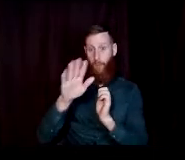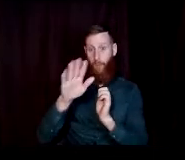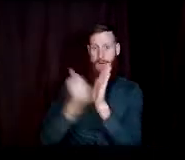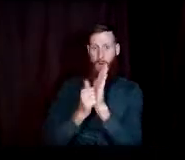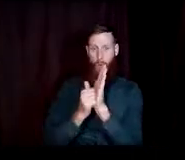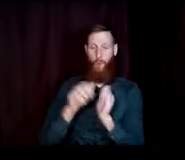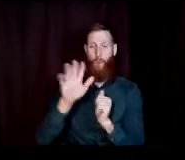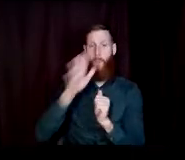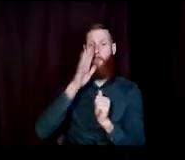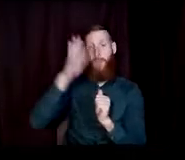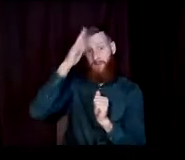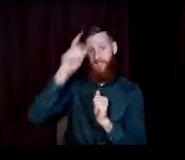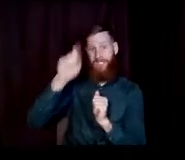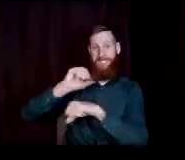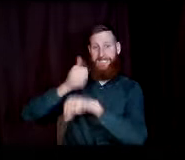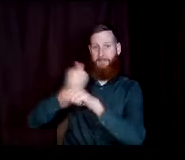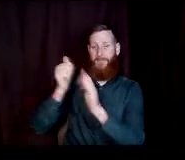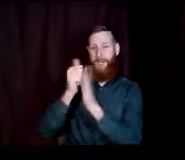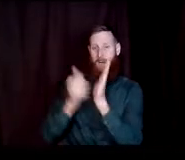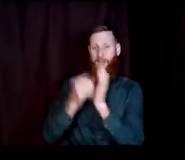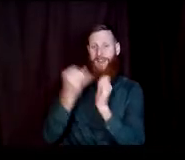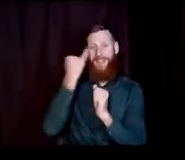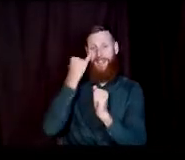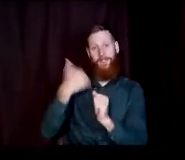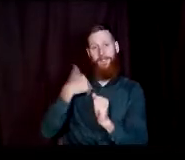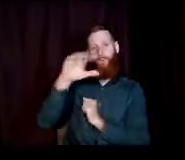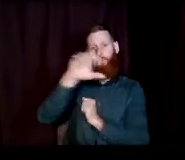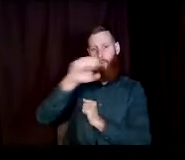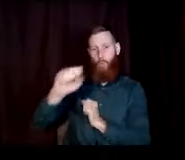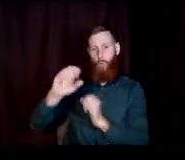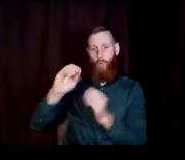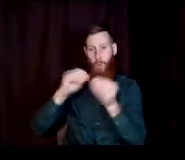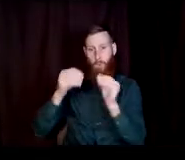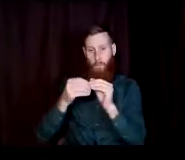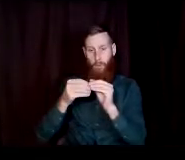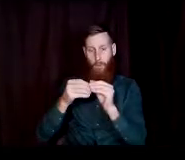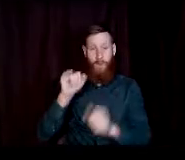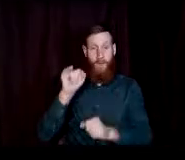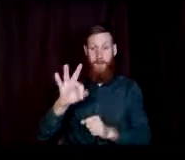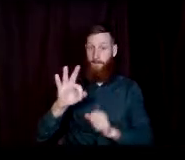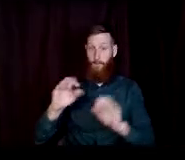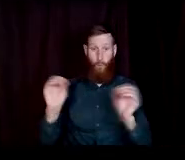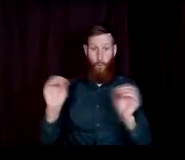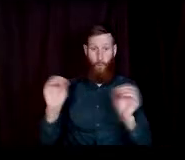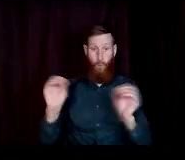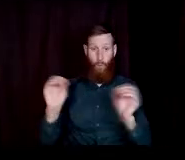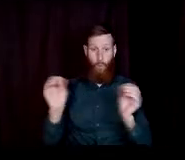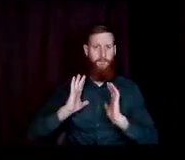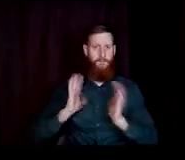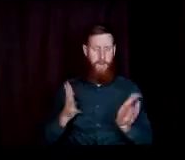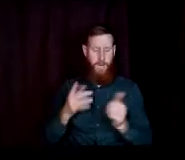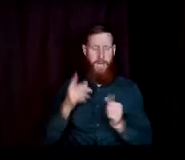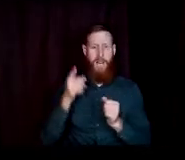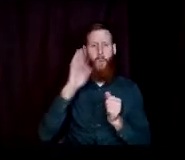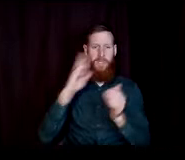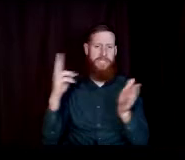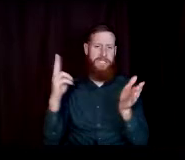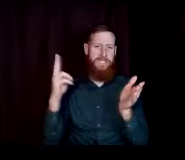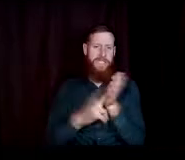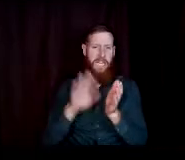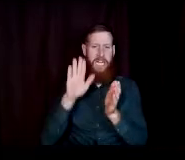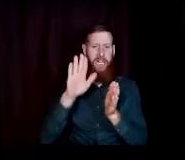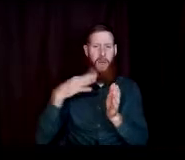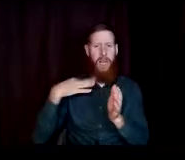need to create an account if they have a social security number if they don't no problem they're going to sign your application with a